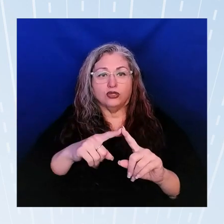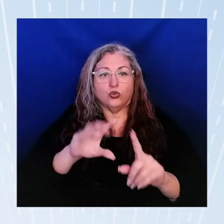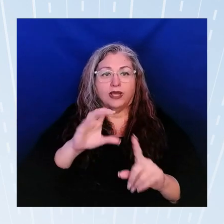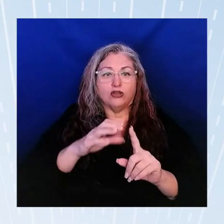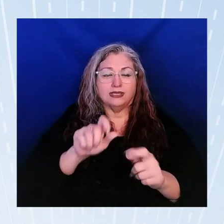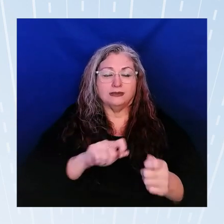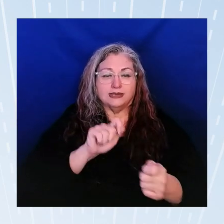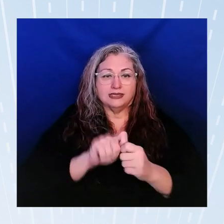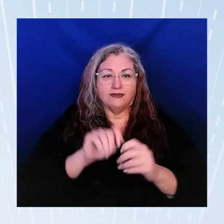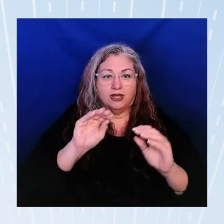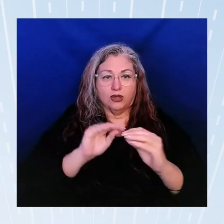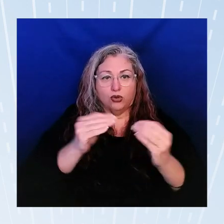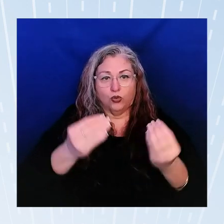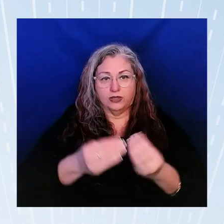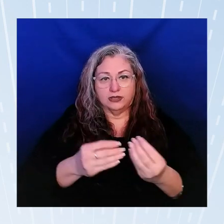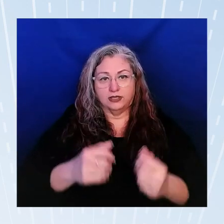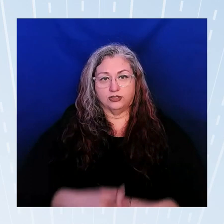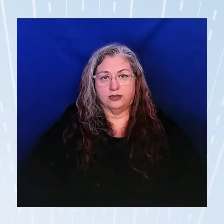organizations